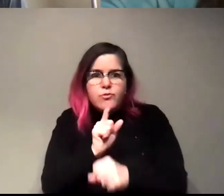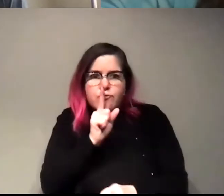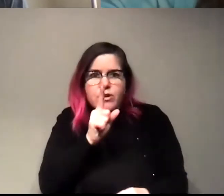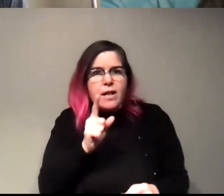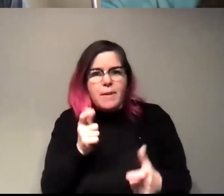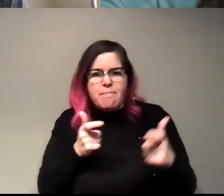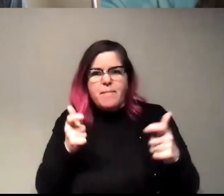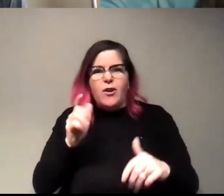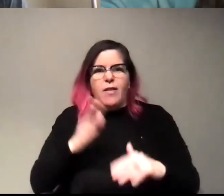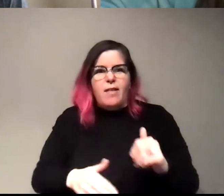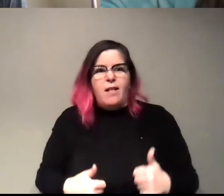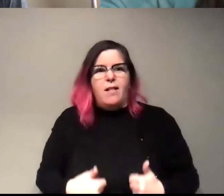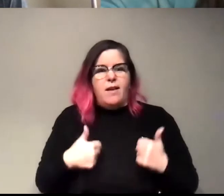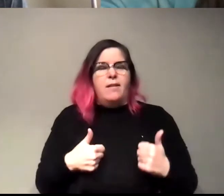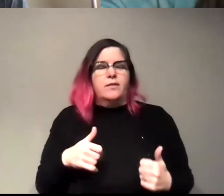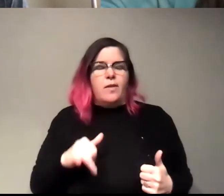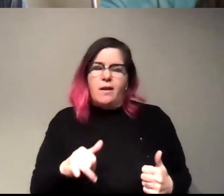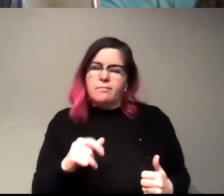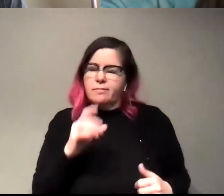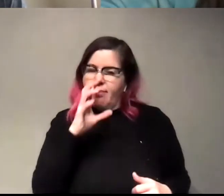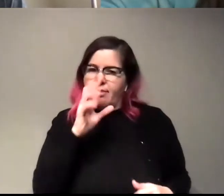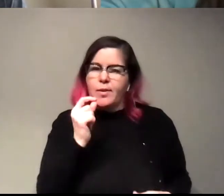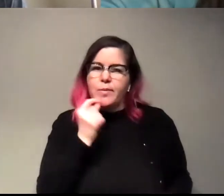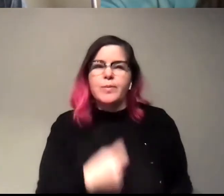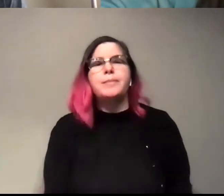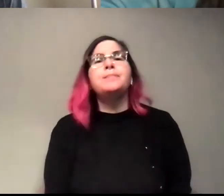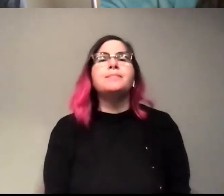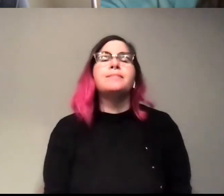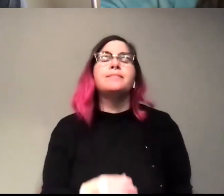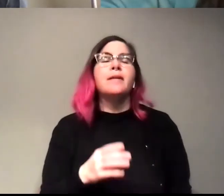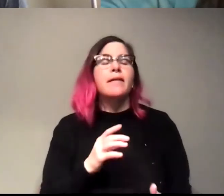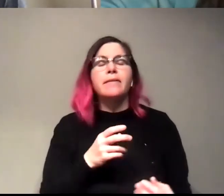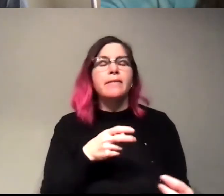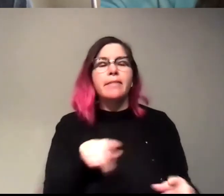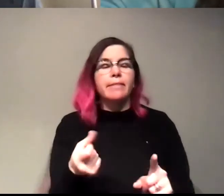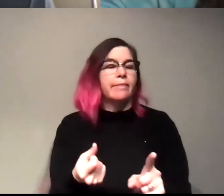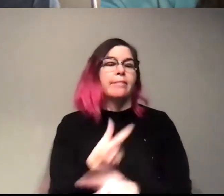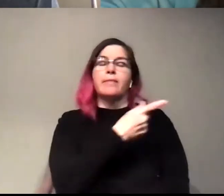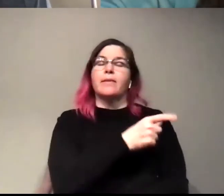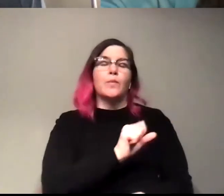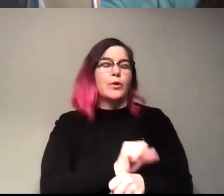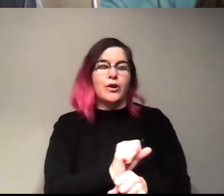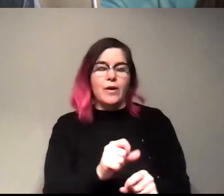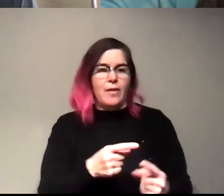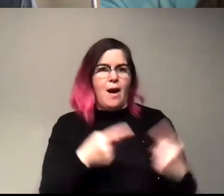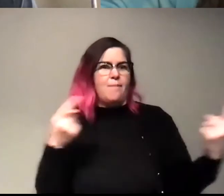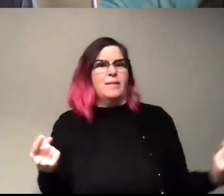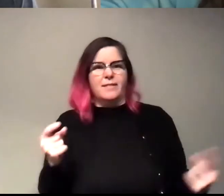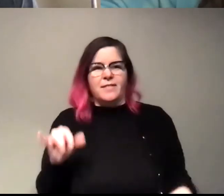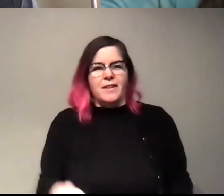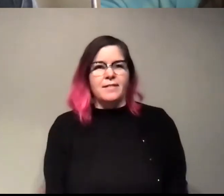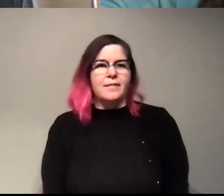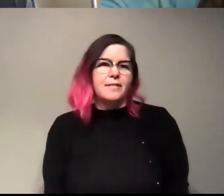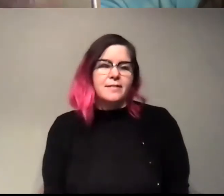life. So I always thought that was really cool. Uh, and somehow I ended up working on the complete opposite of that. It's just like, you know,